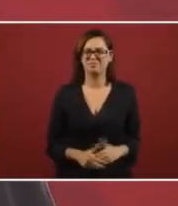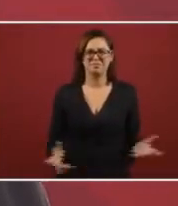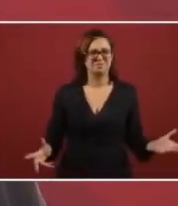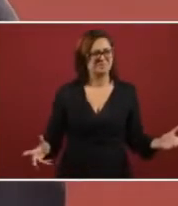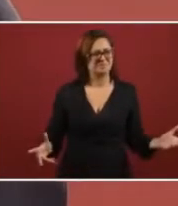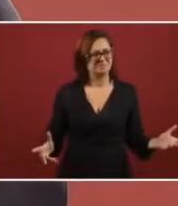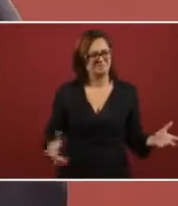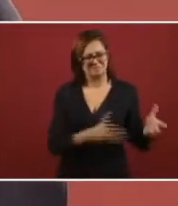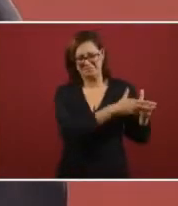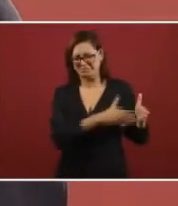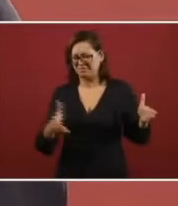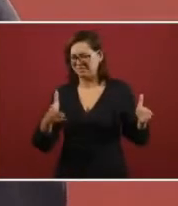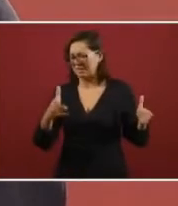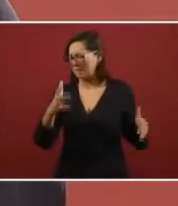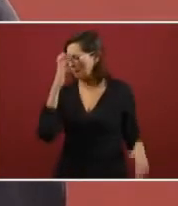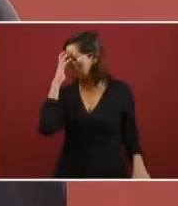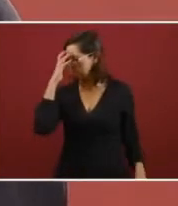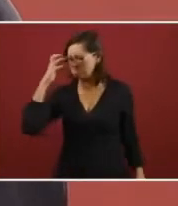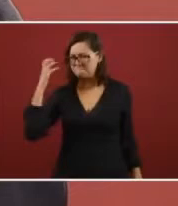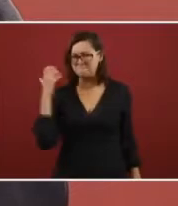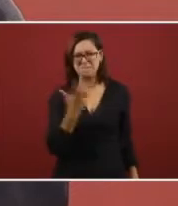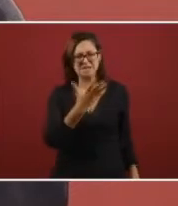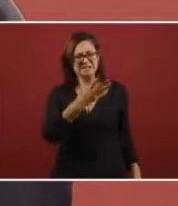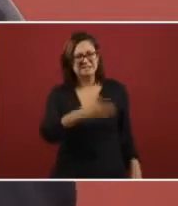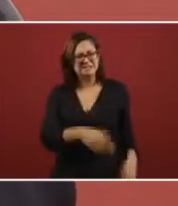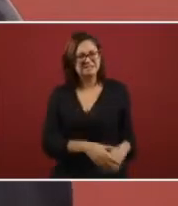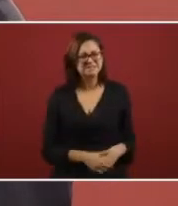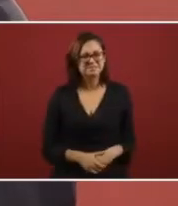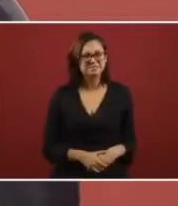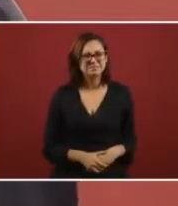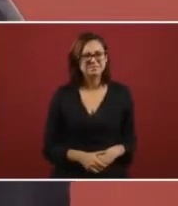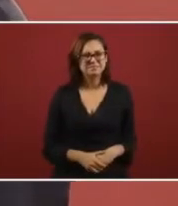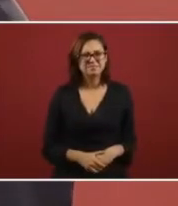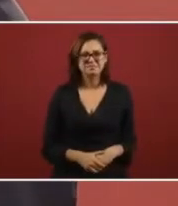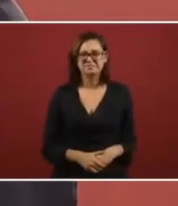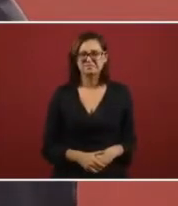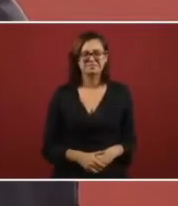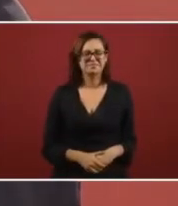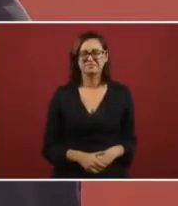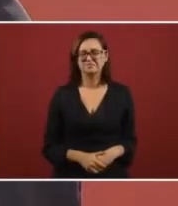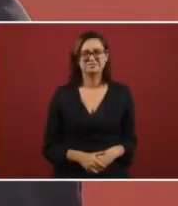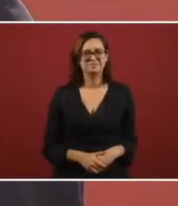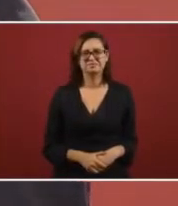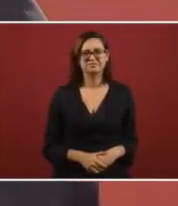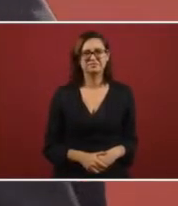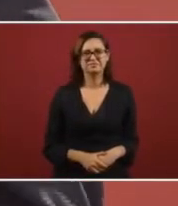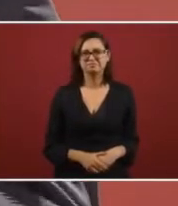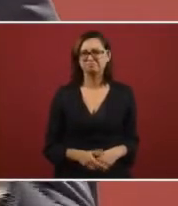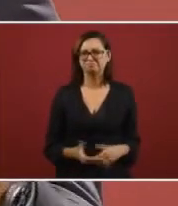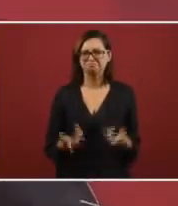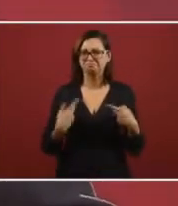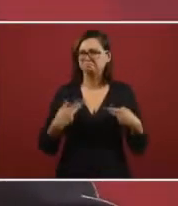It's a shame, it's an embarrassment for all of us.